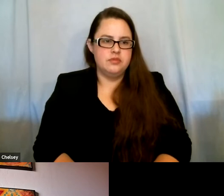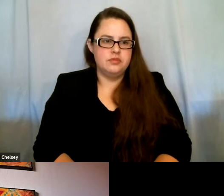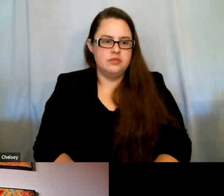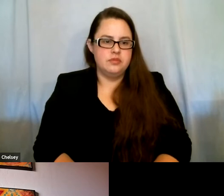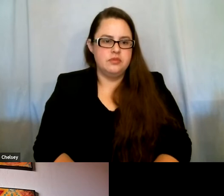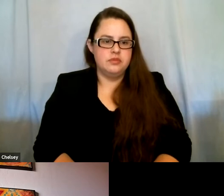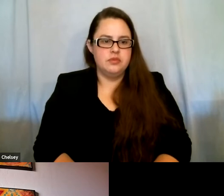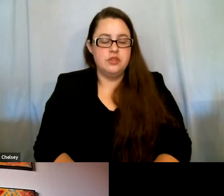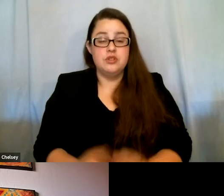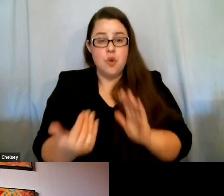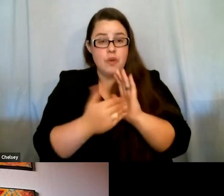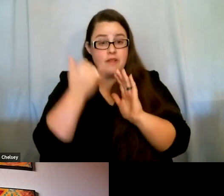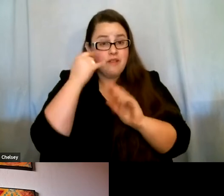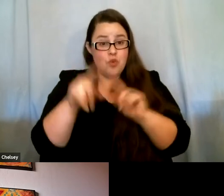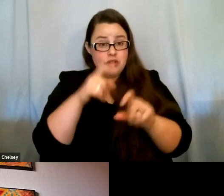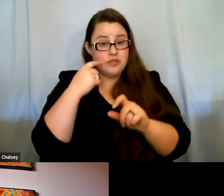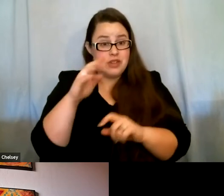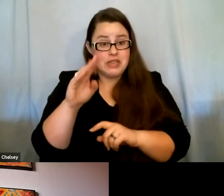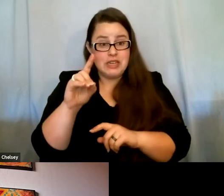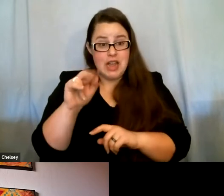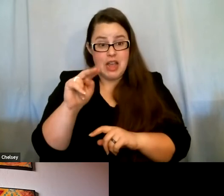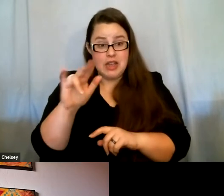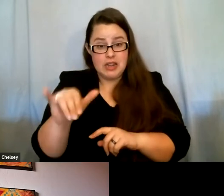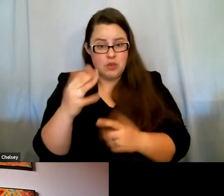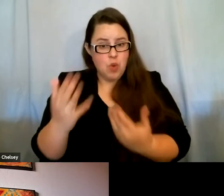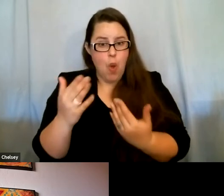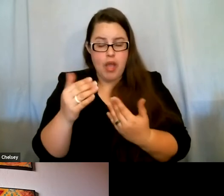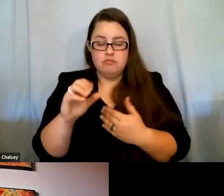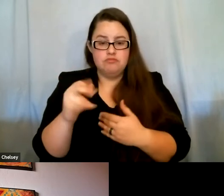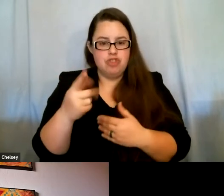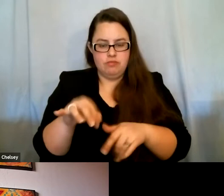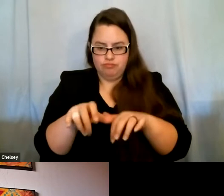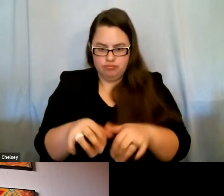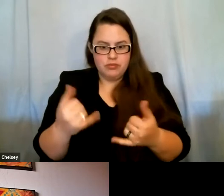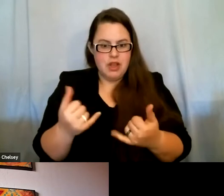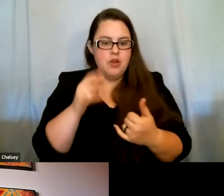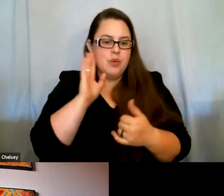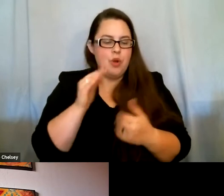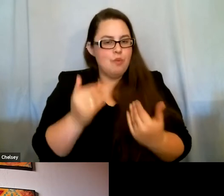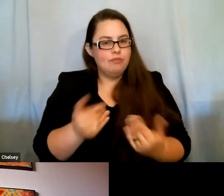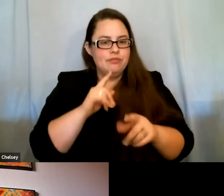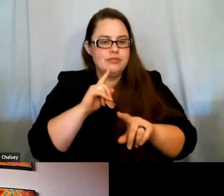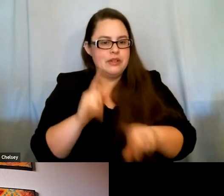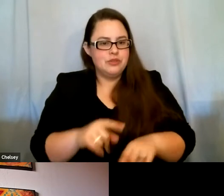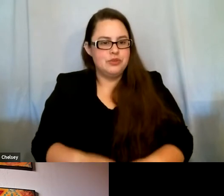Yeah, again, so if you have questions for Danny, please feel free to throw them in the chat and we'll do our best to address those.